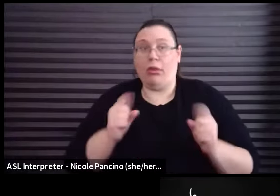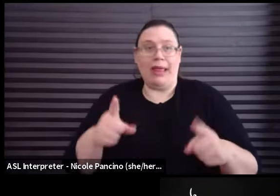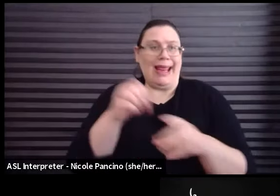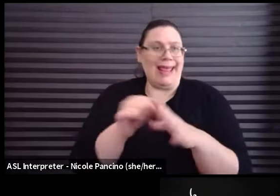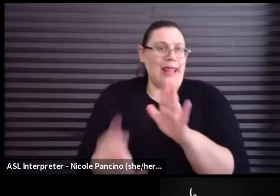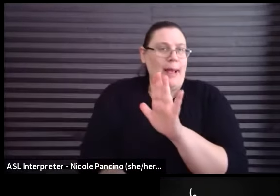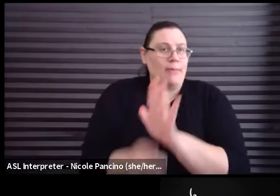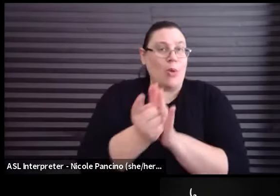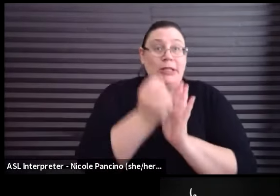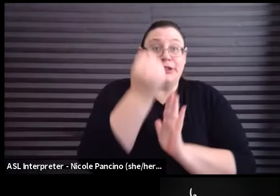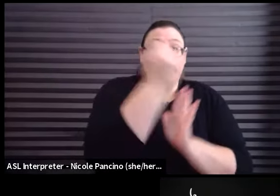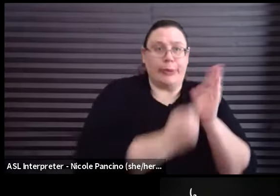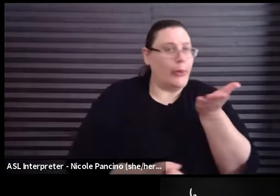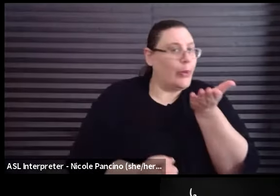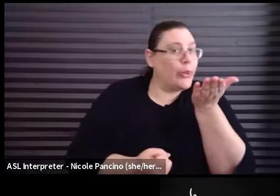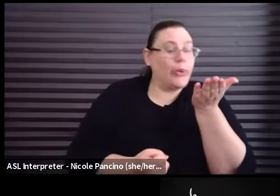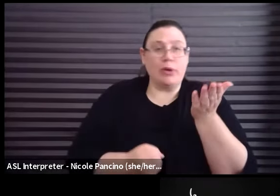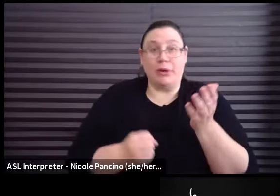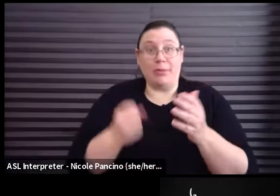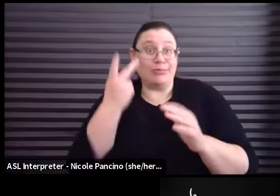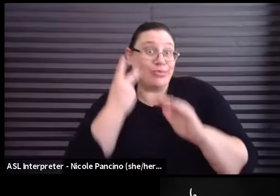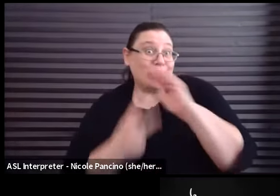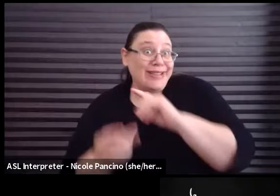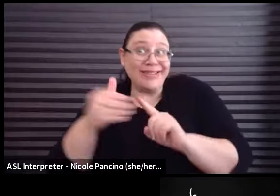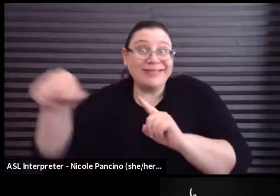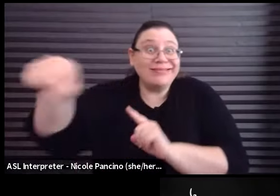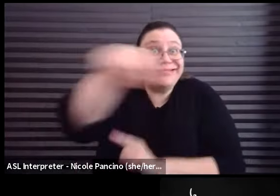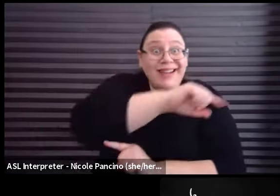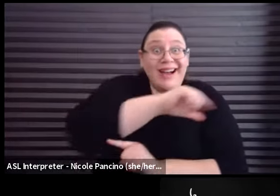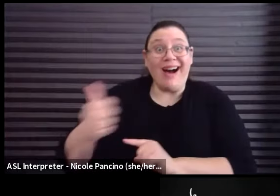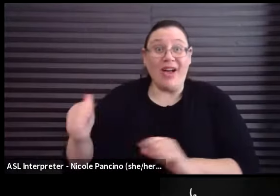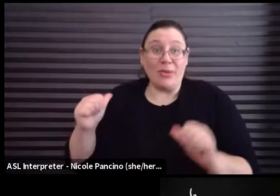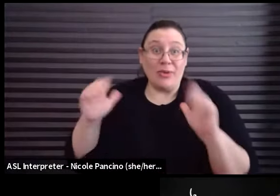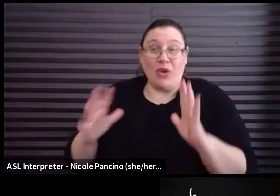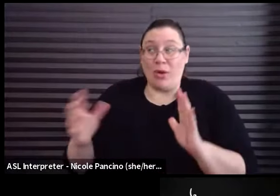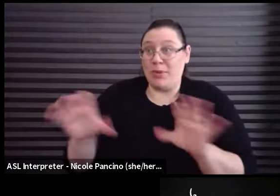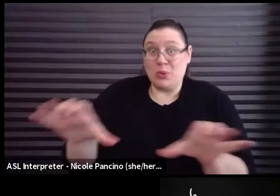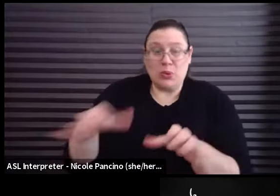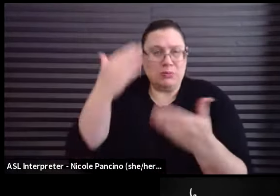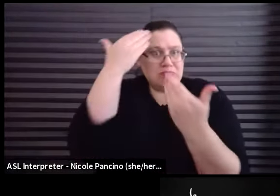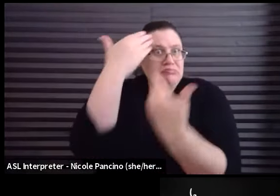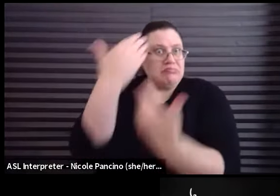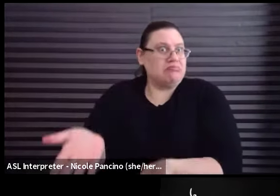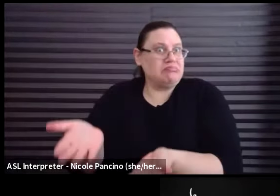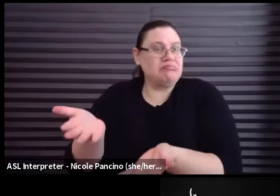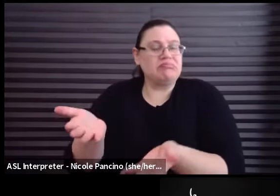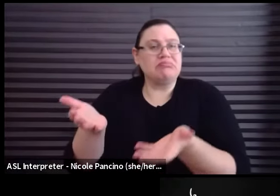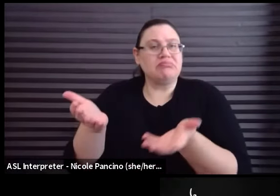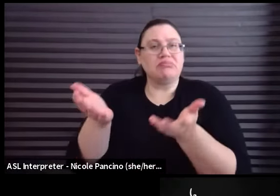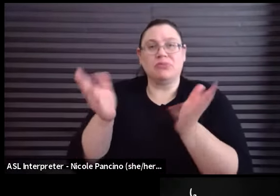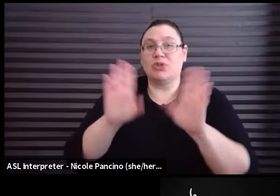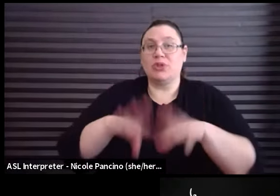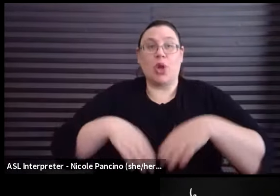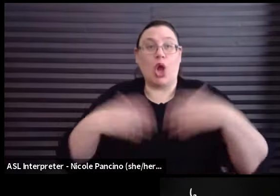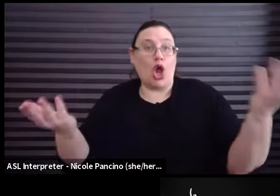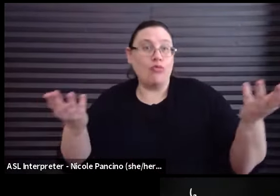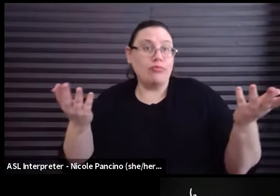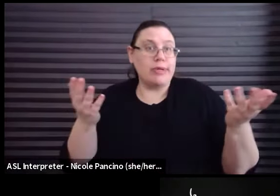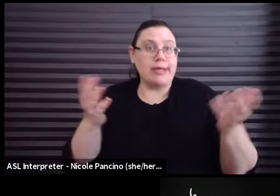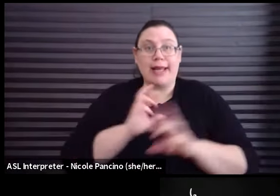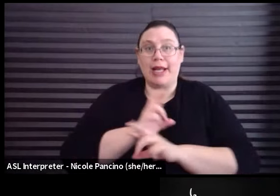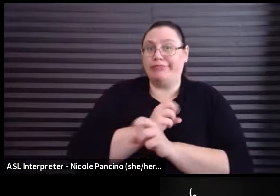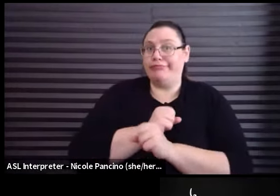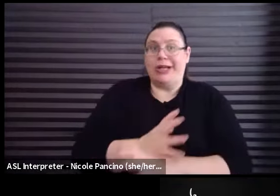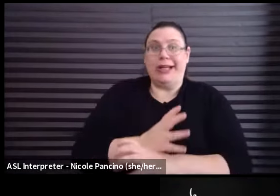No script, no clue as to what their fellow performer is going to toss their way, just openness and being ready to